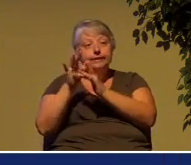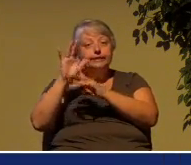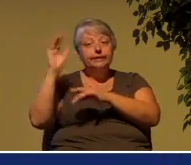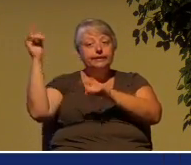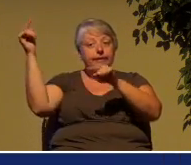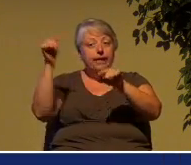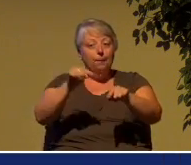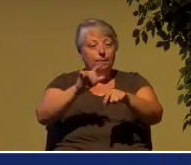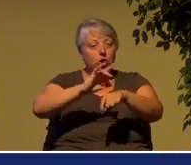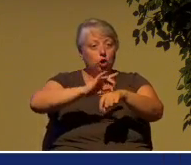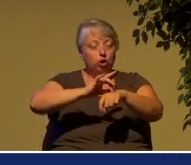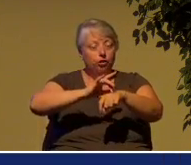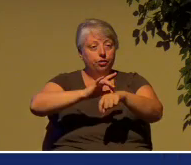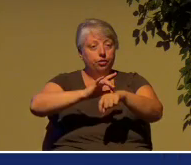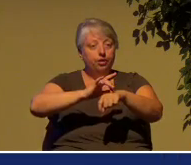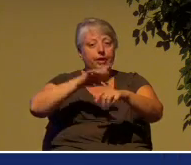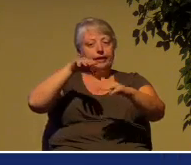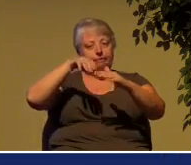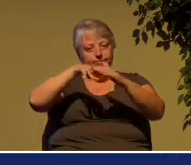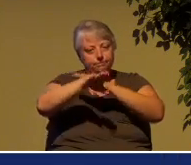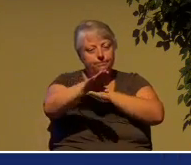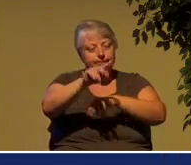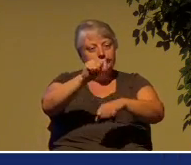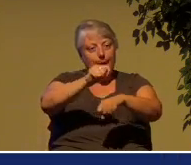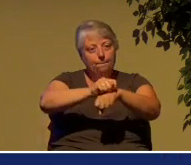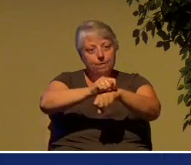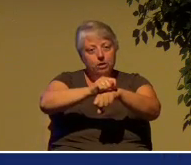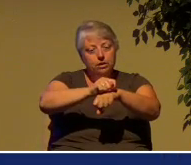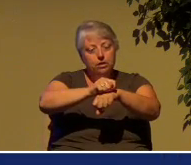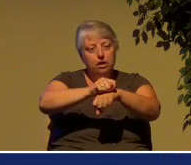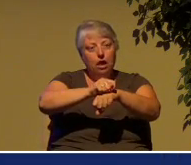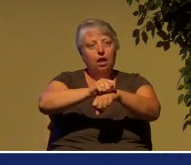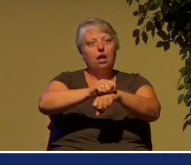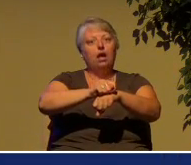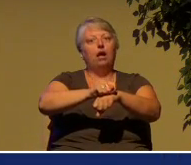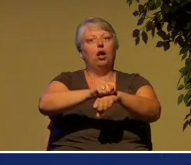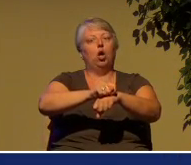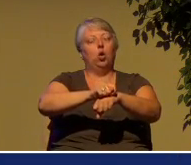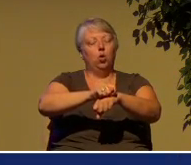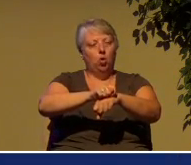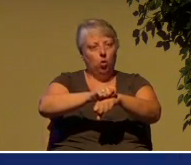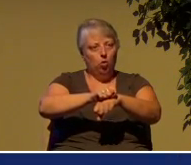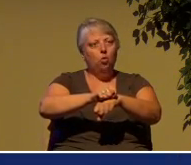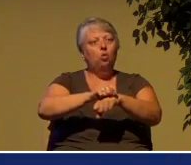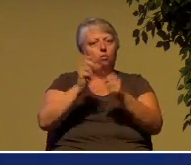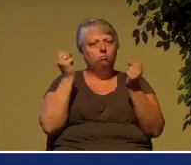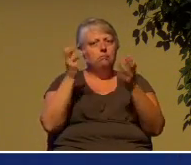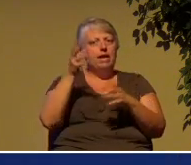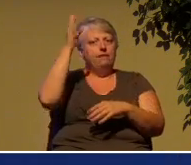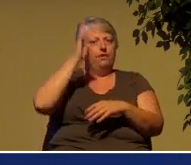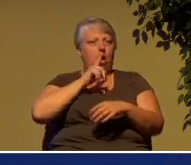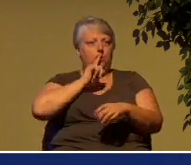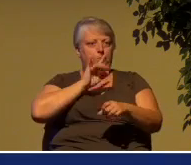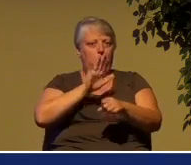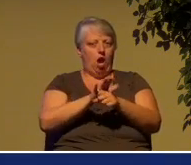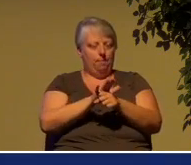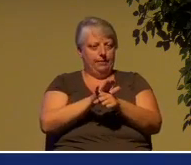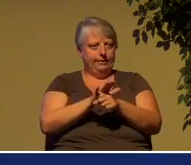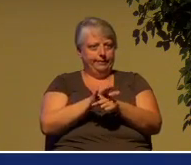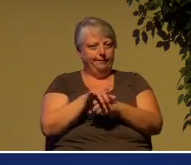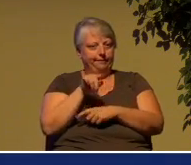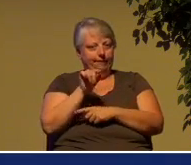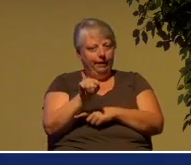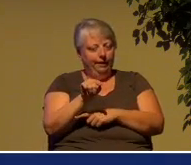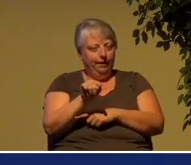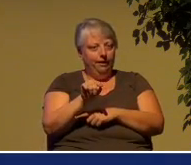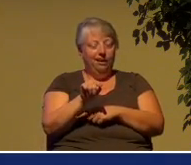entered the temple, really in fulfillment of all of God's promises in the Old Testament. They didn't recognize him